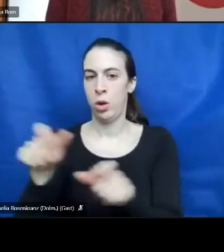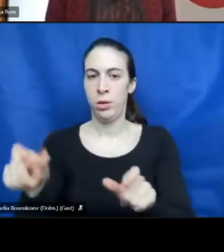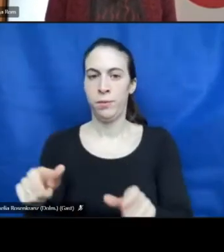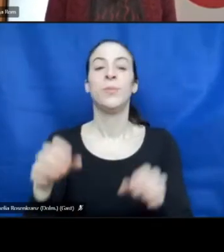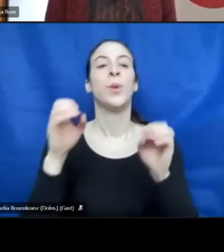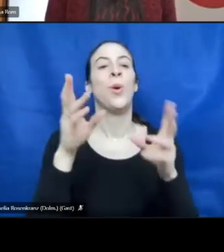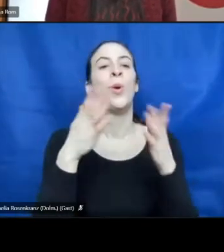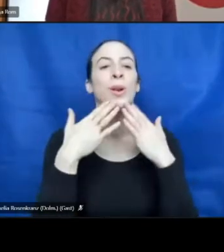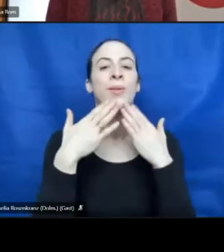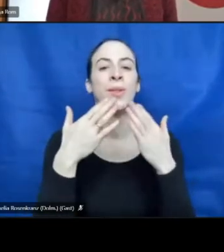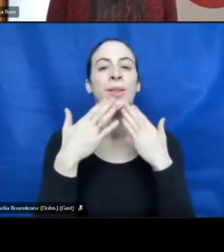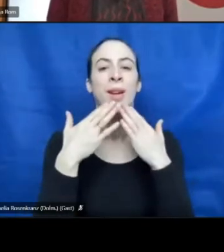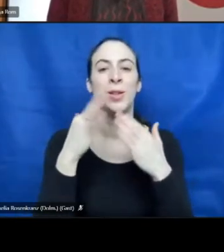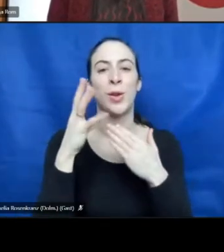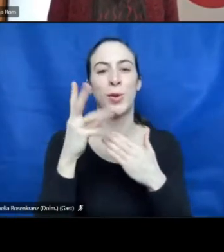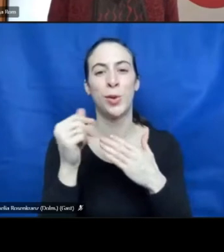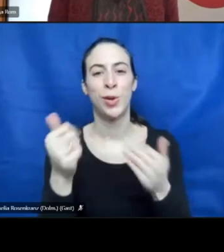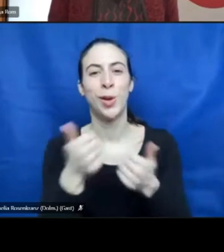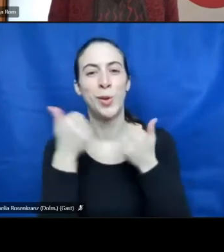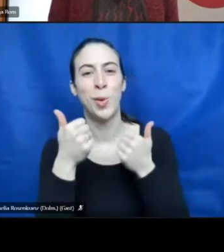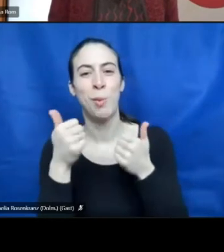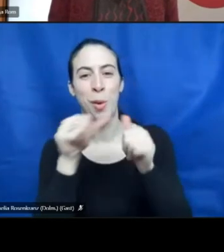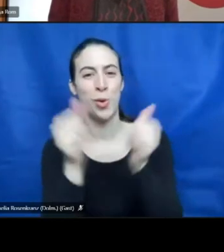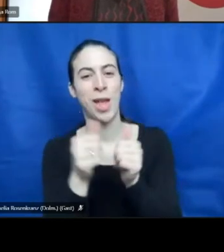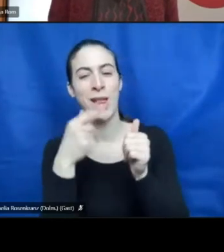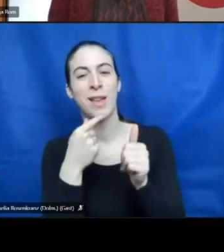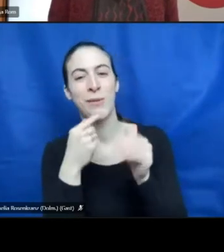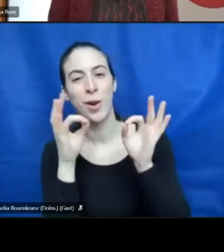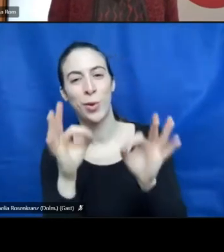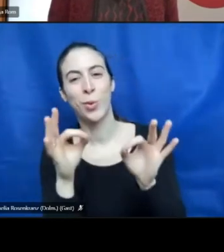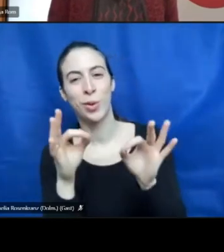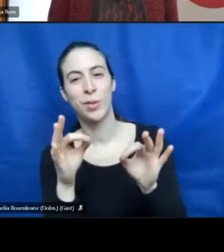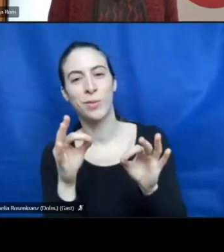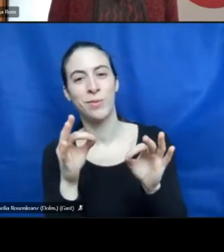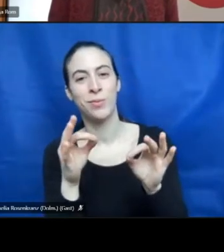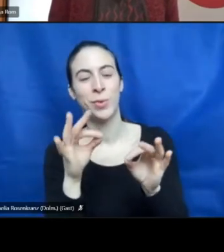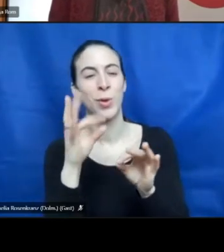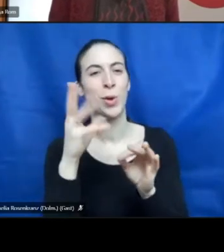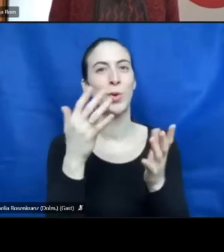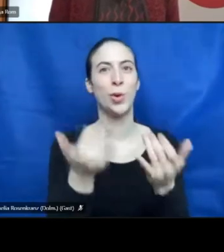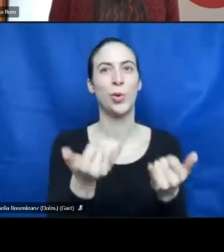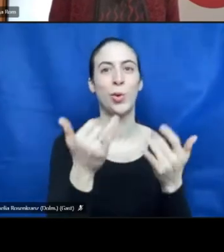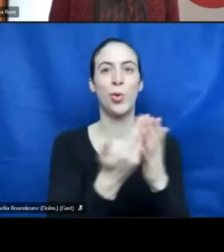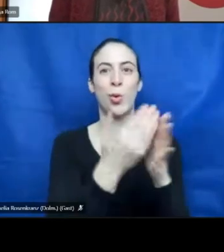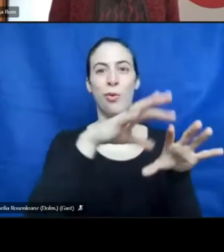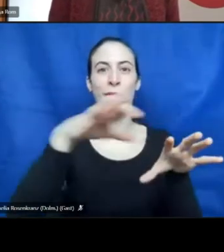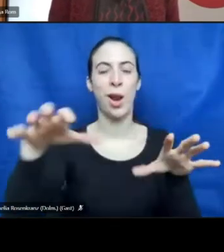lots of success for this really cool model and also for finding new areas of business.